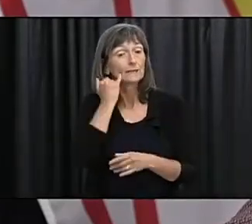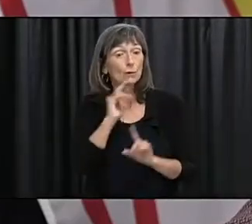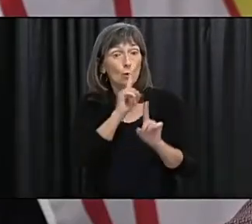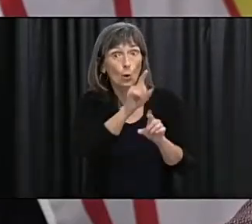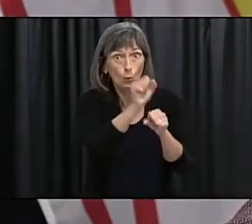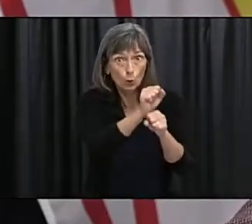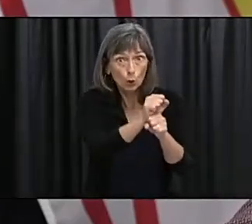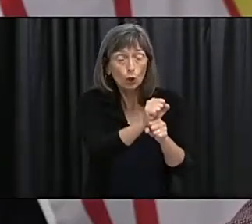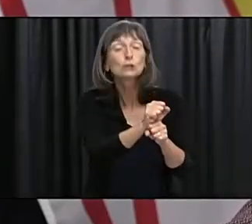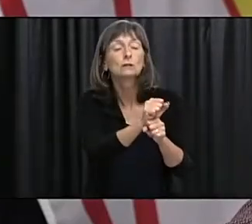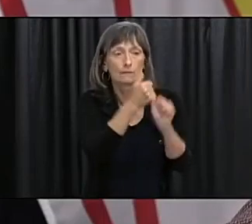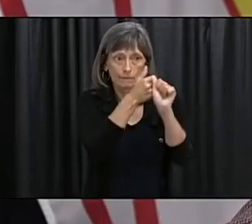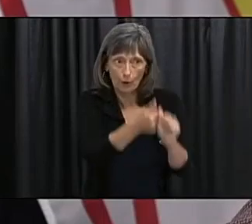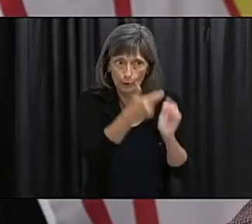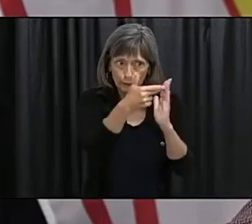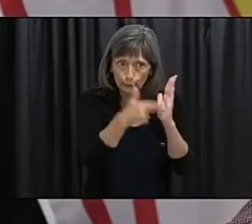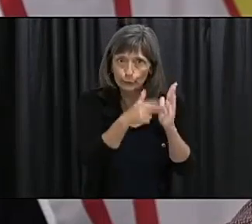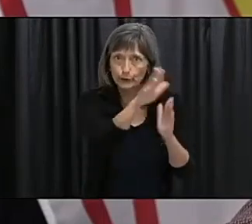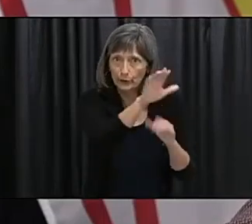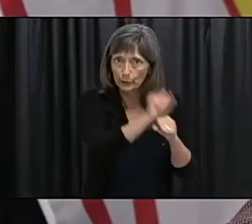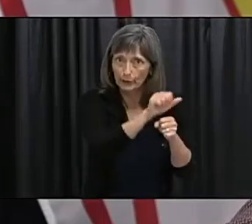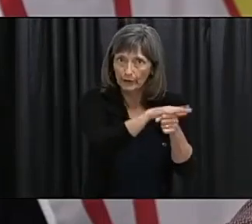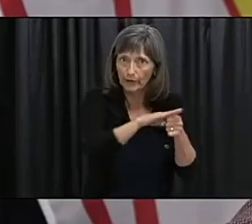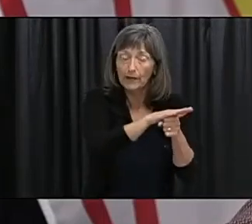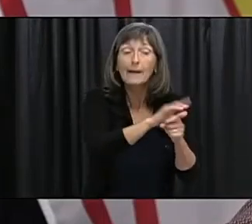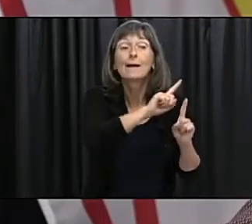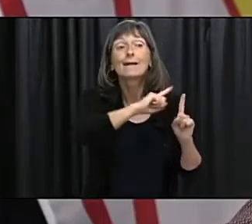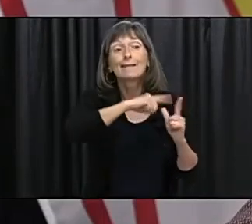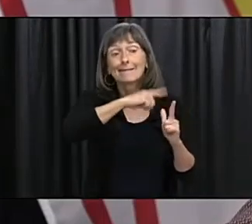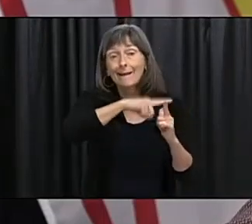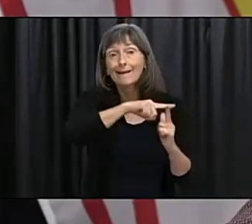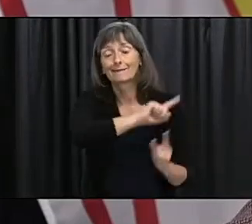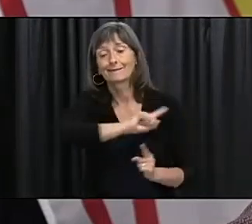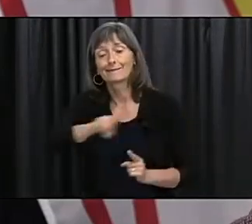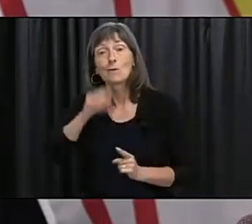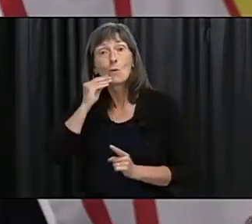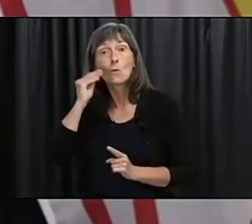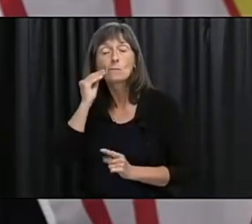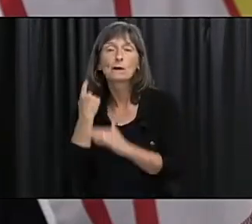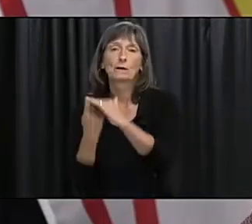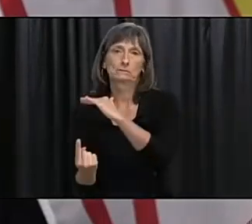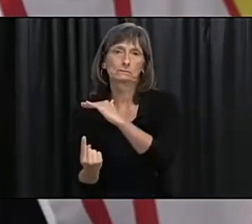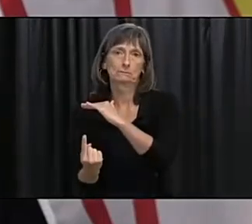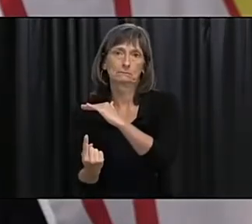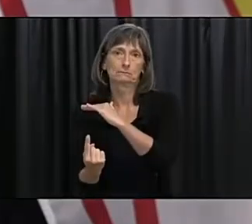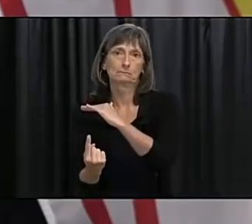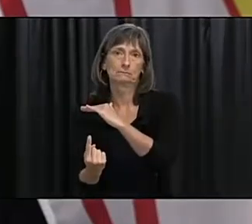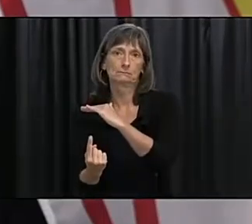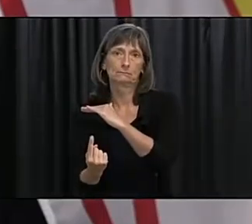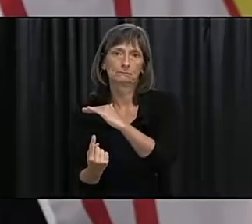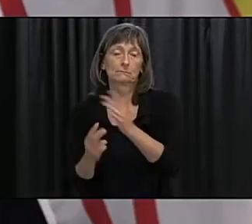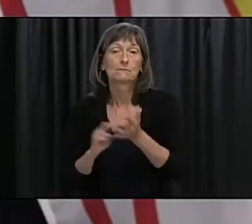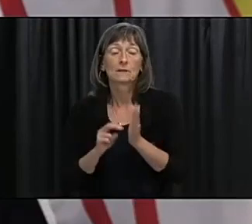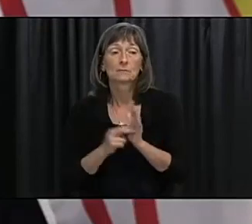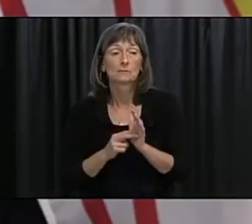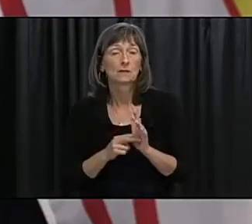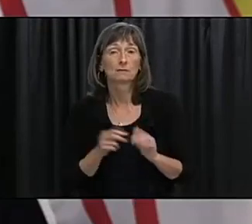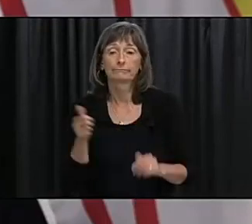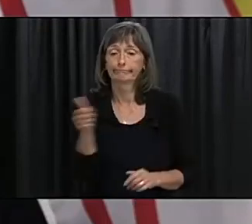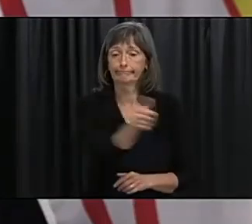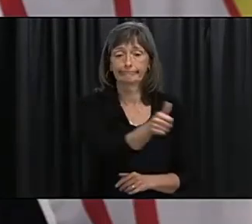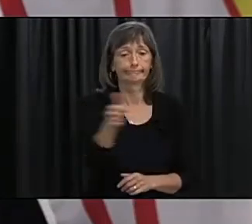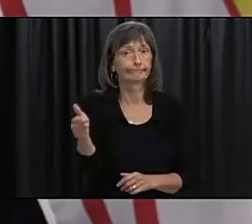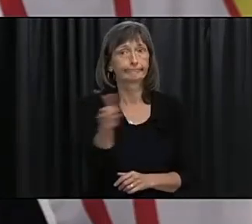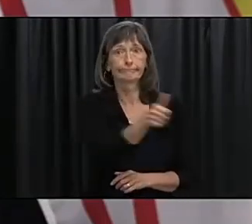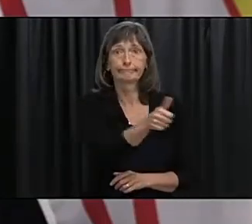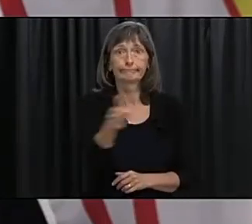and that goes back to the question that I just answered a few minutes ago so you come in you go to work you